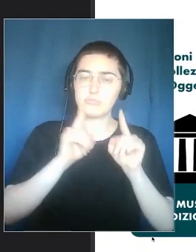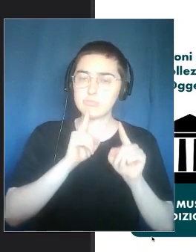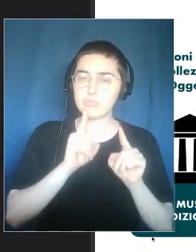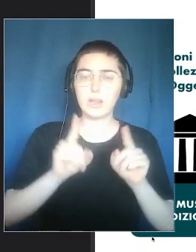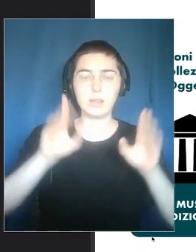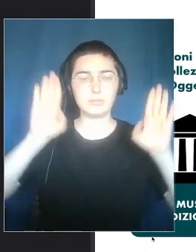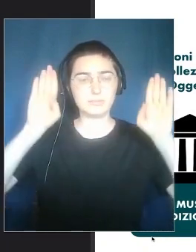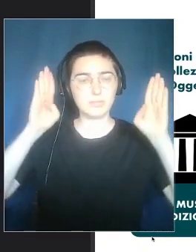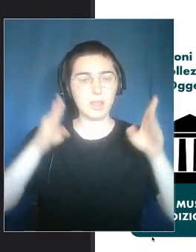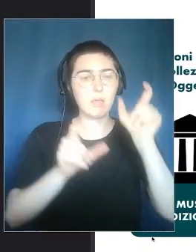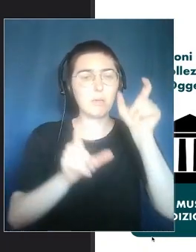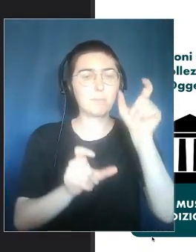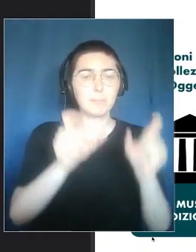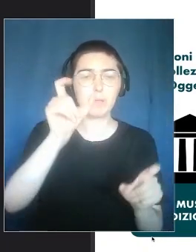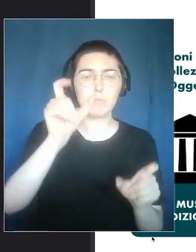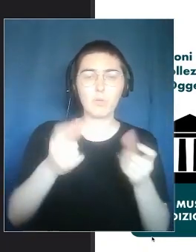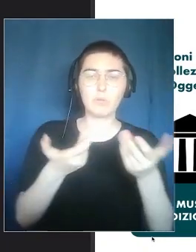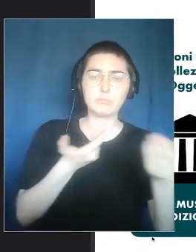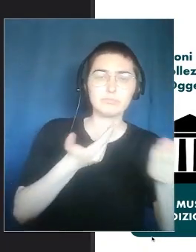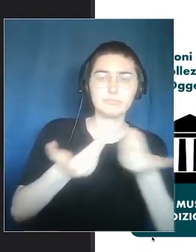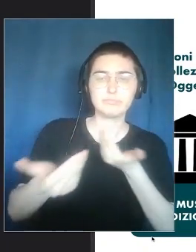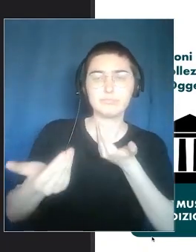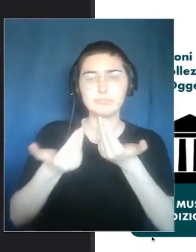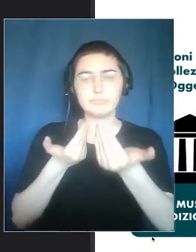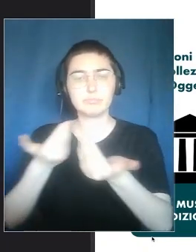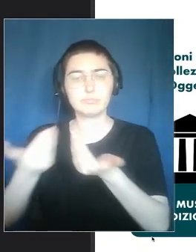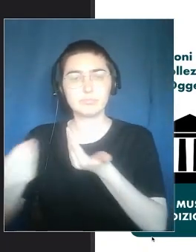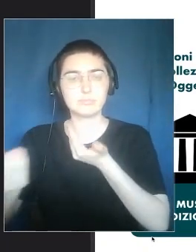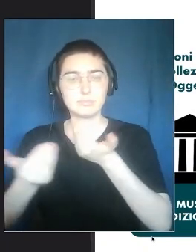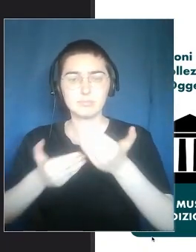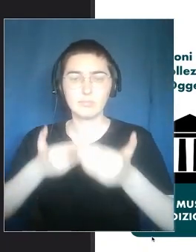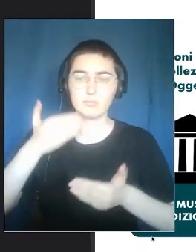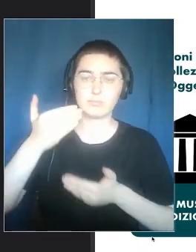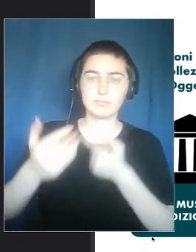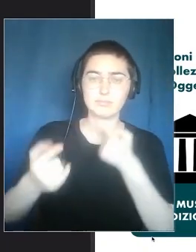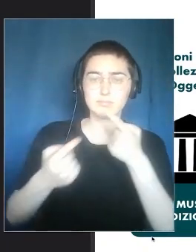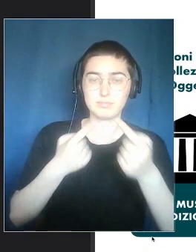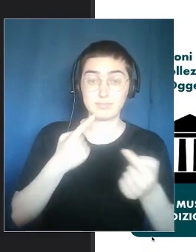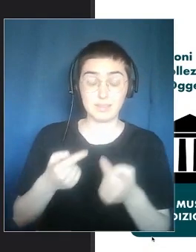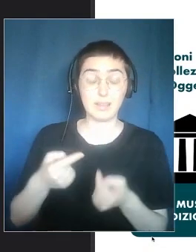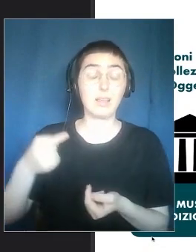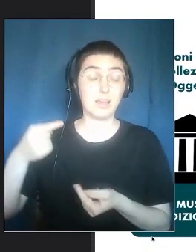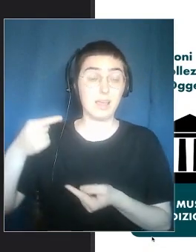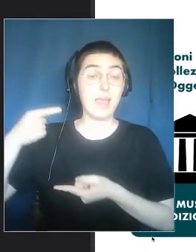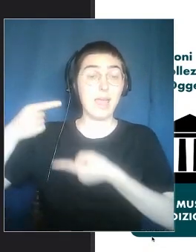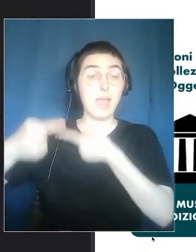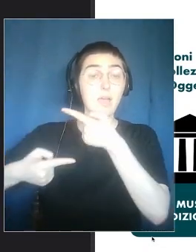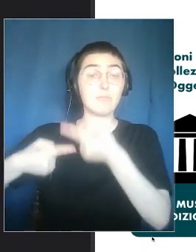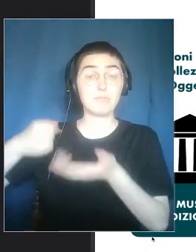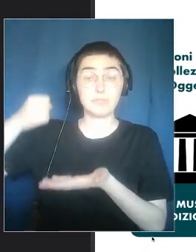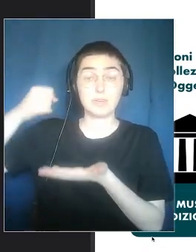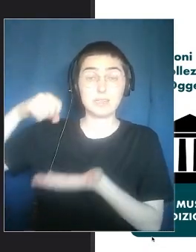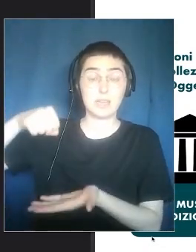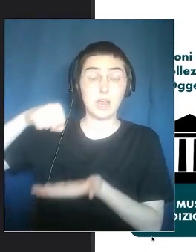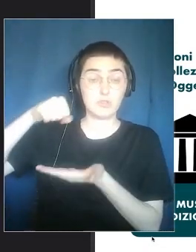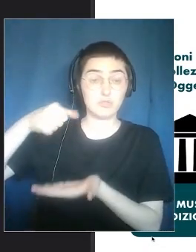in people. And it's quite tough today to define what heritage is.